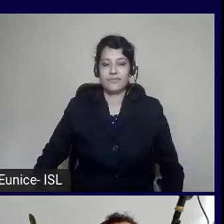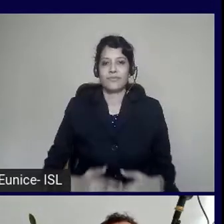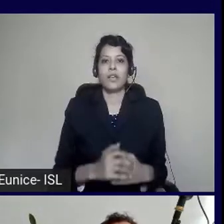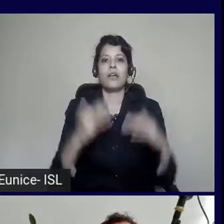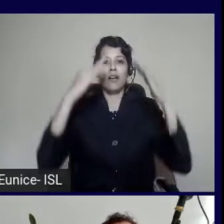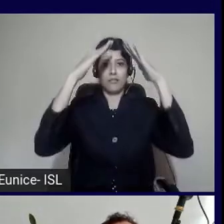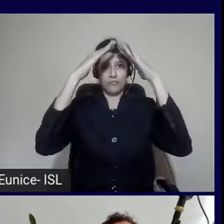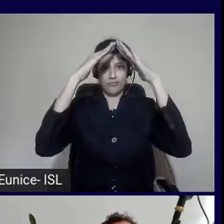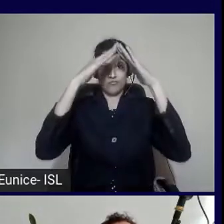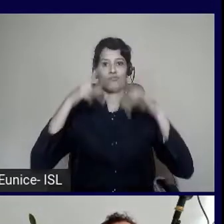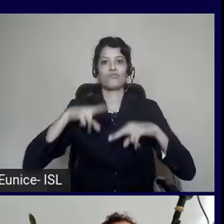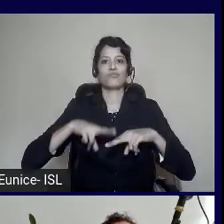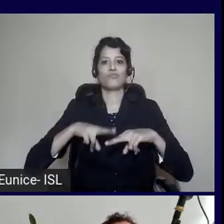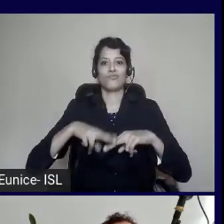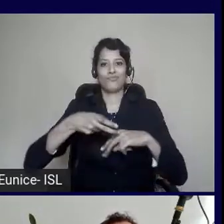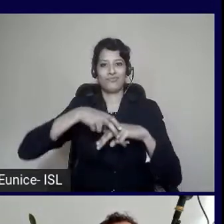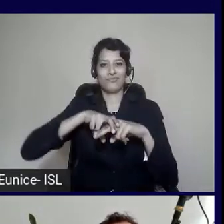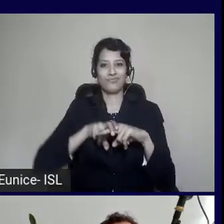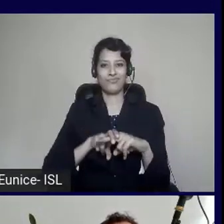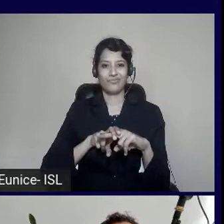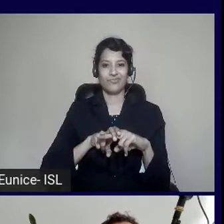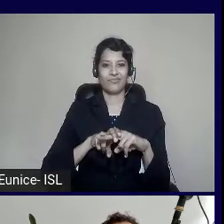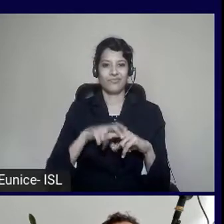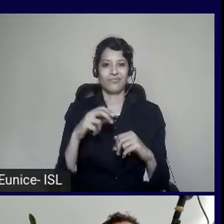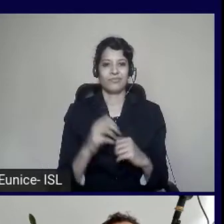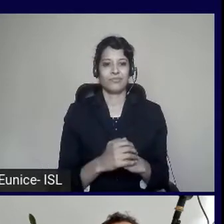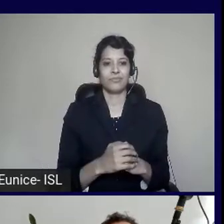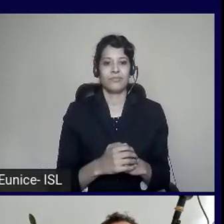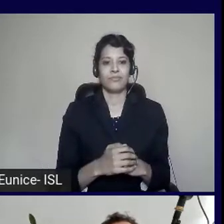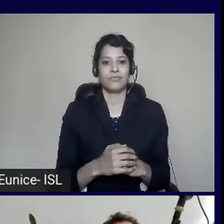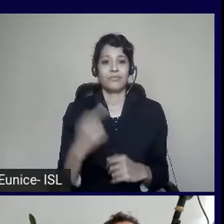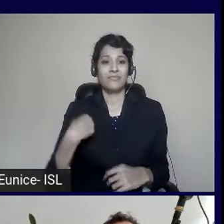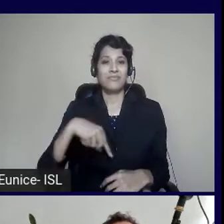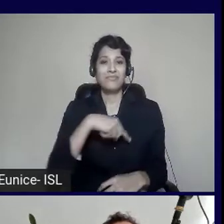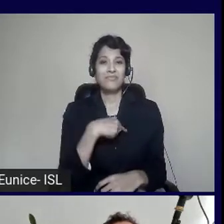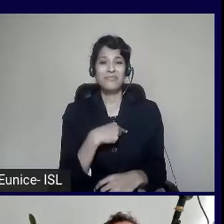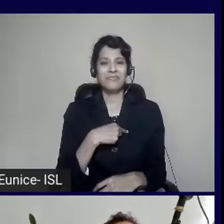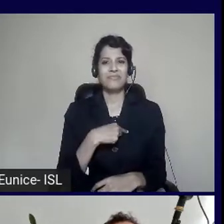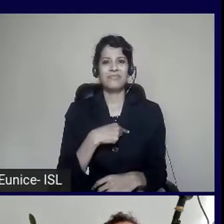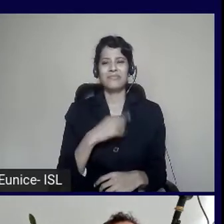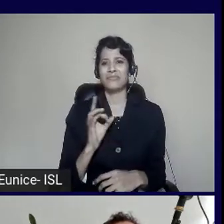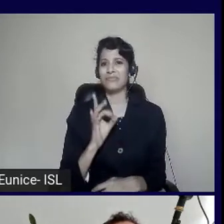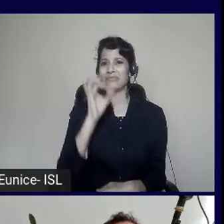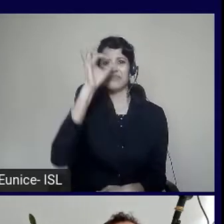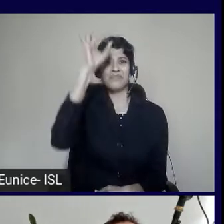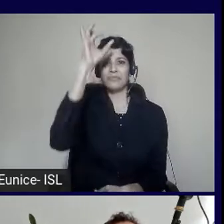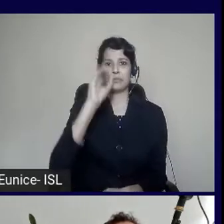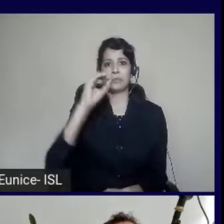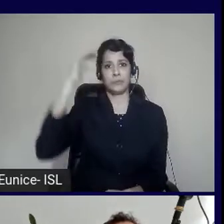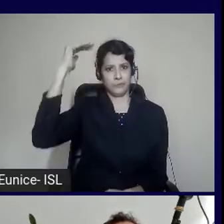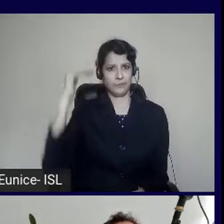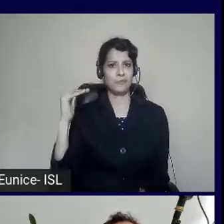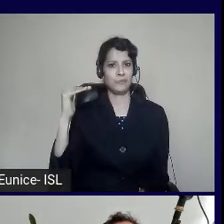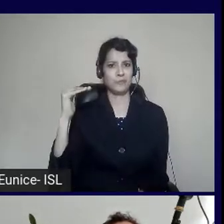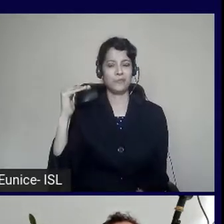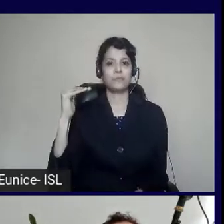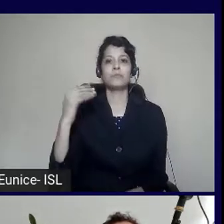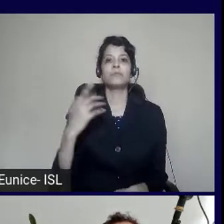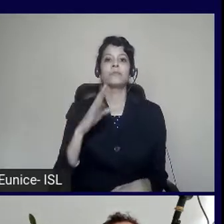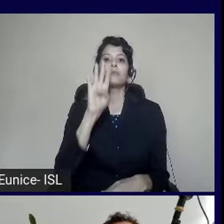office. Now, I have something called achondroplasia or dwarfism, and I'm short. I'm four foot one.